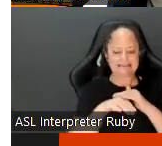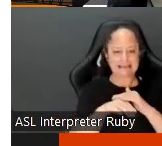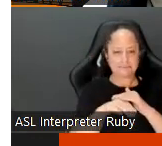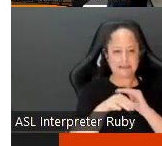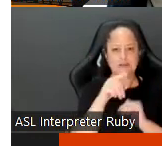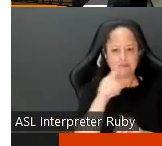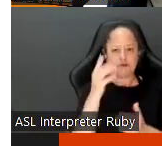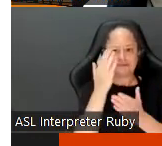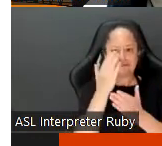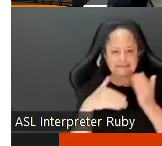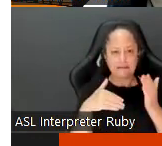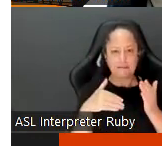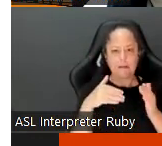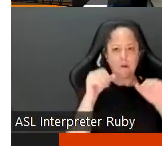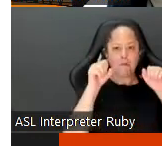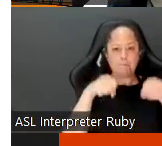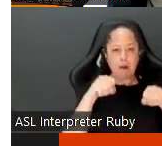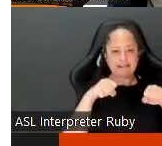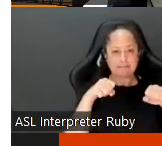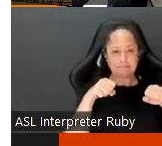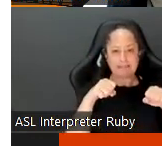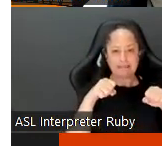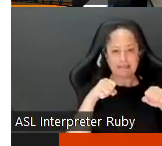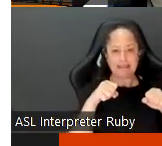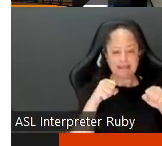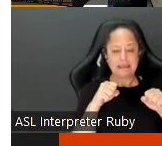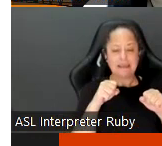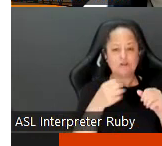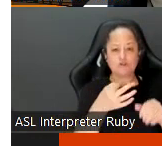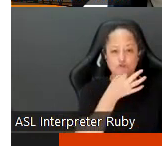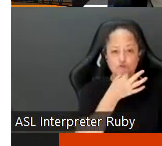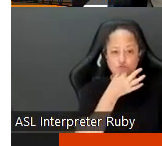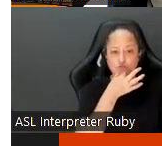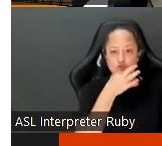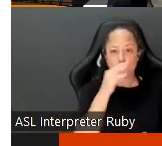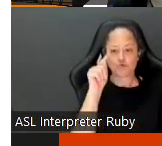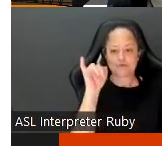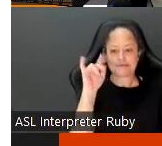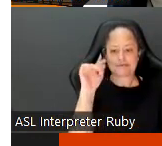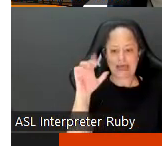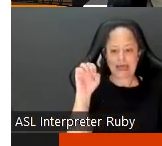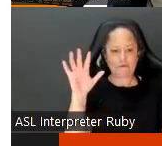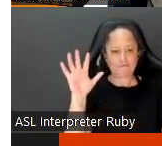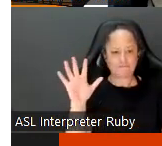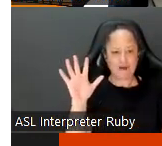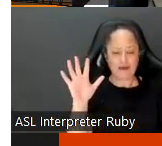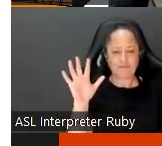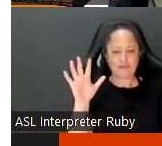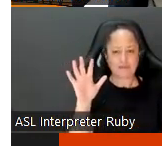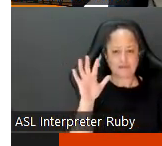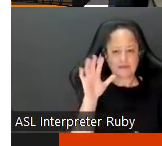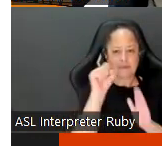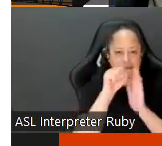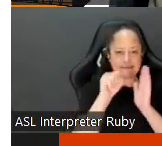there there are some uh possibly some possibly coming down the pipeline in title five uh of uh the